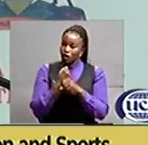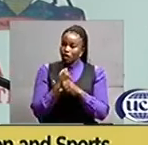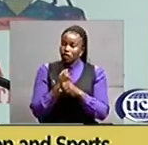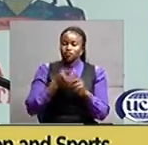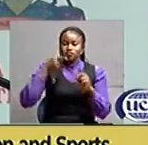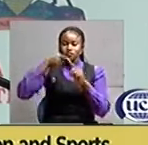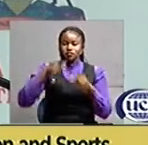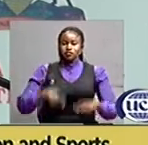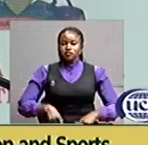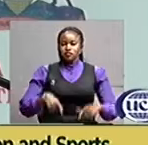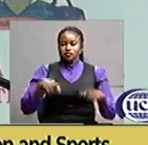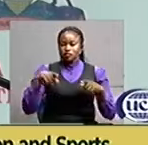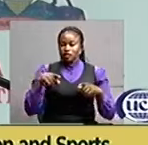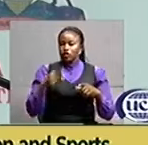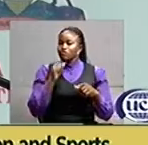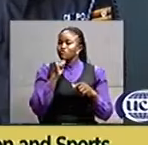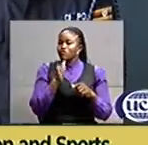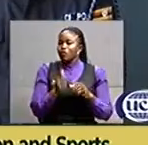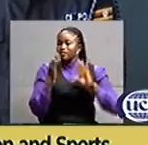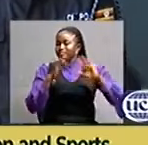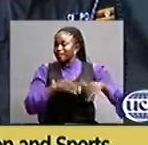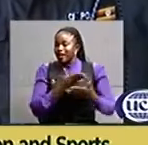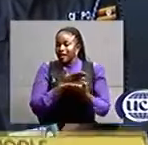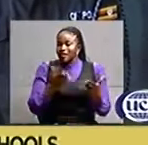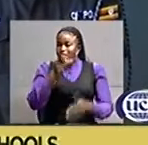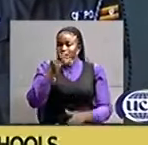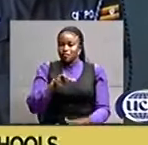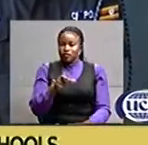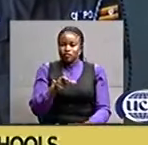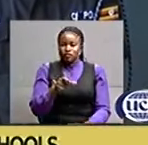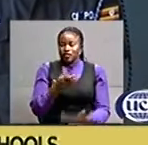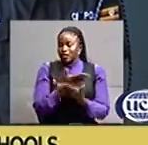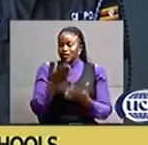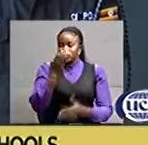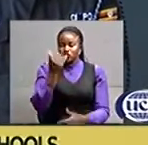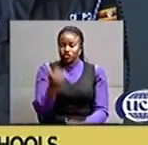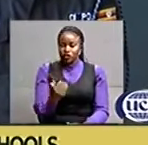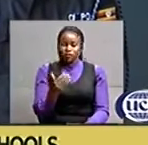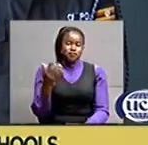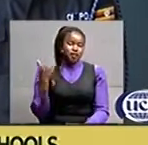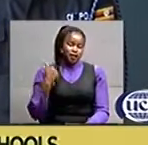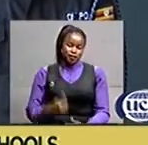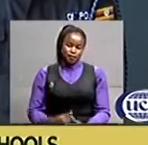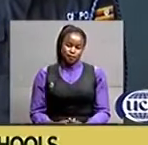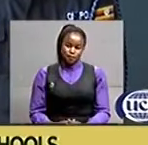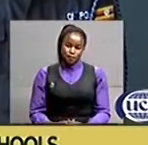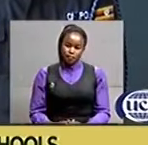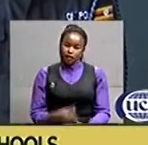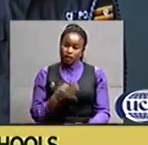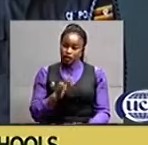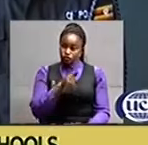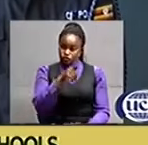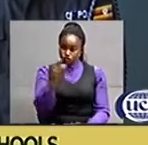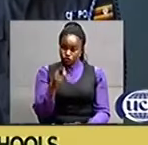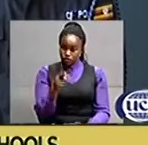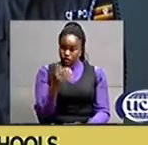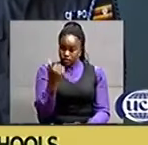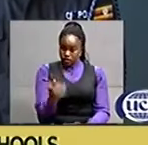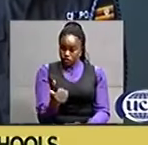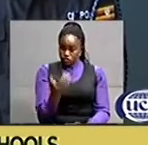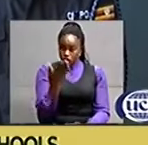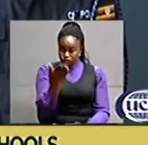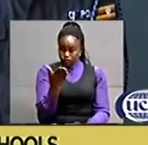no child behind. Should you happen to have a child who is being kept at